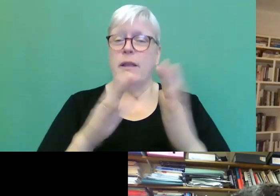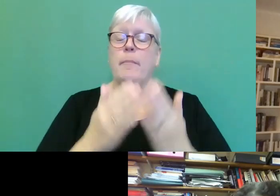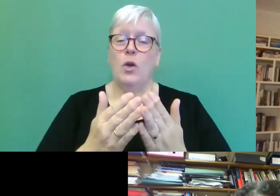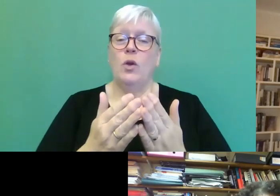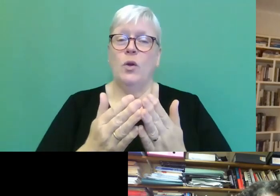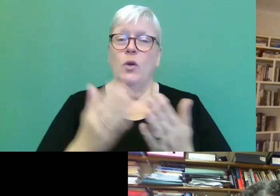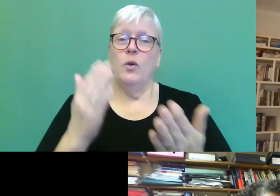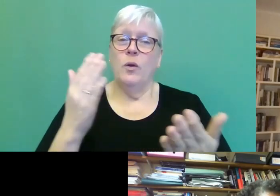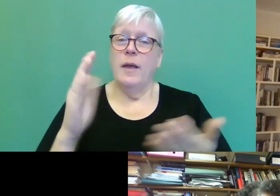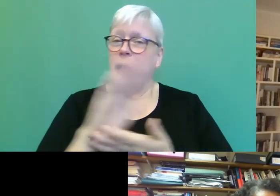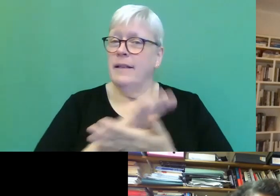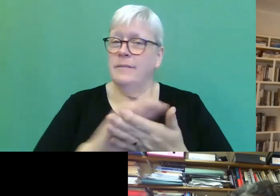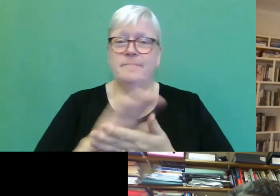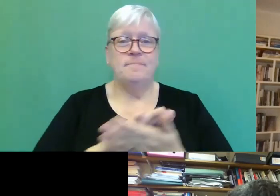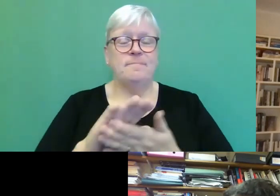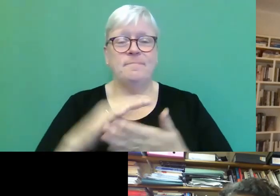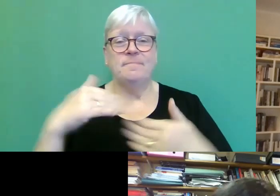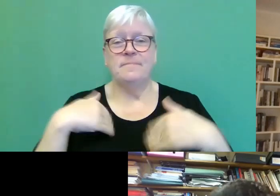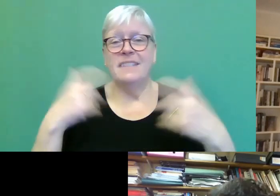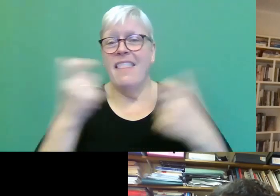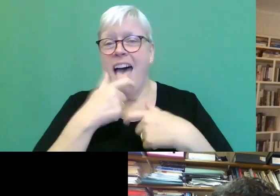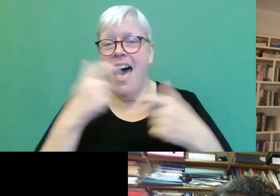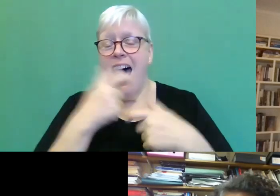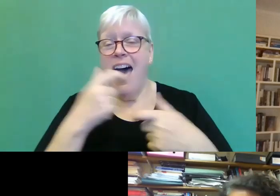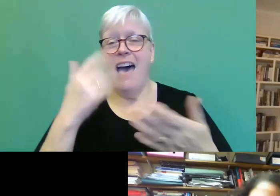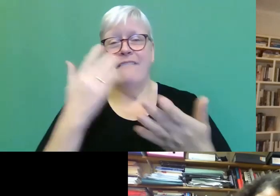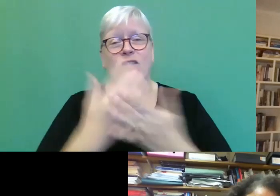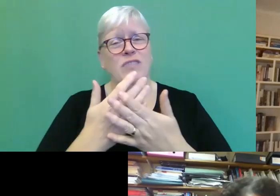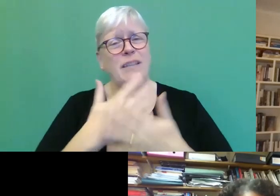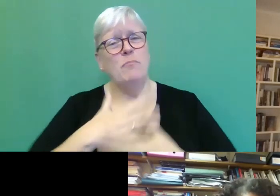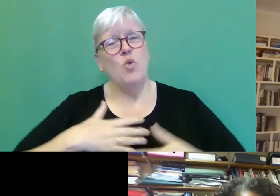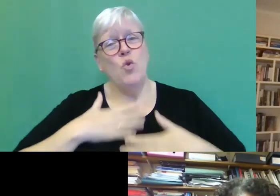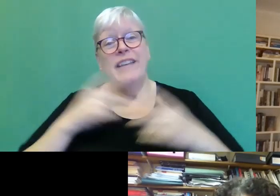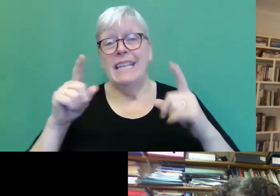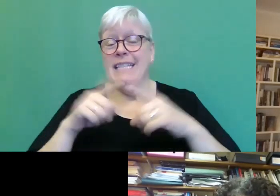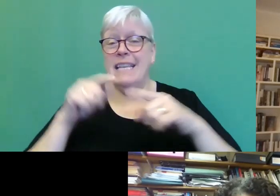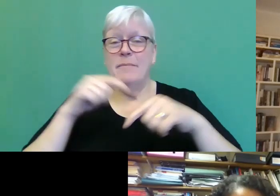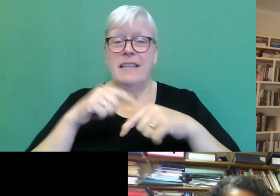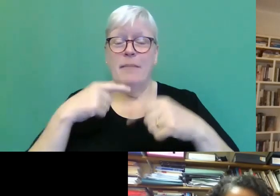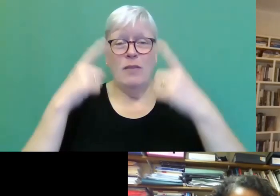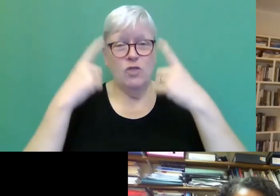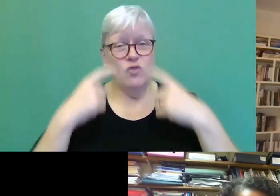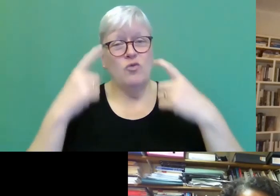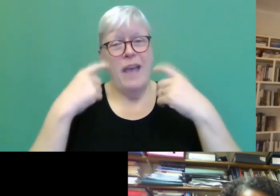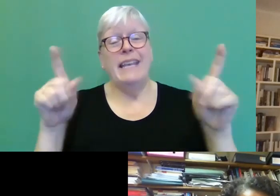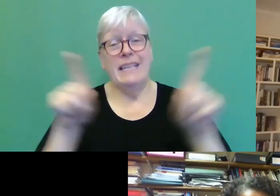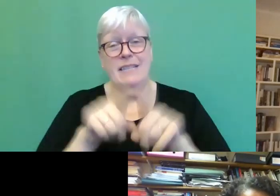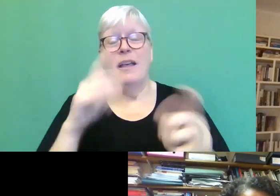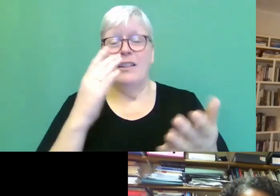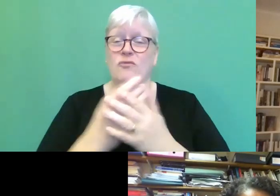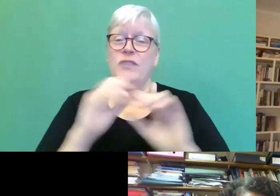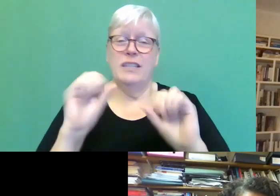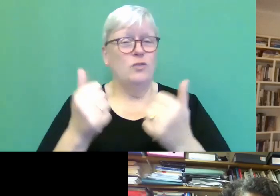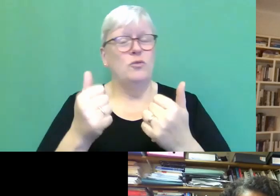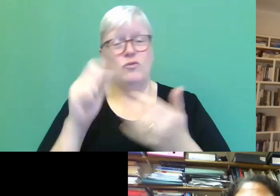made me laugh out loud, but it was also deeply moving. So, you know, it, you know, I was in tears as well. So, I mean, it was really, really excellent read.